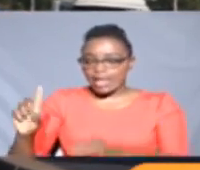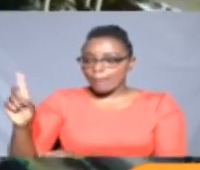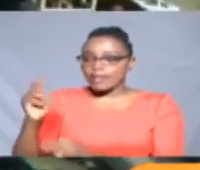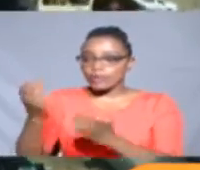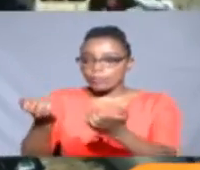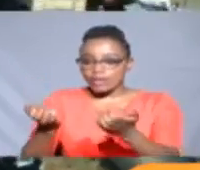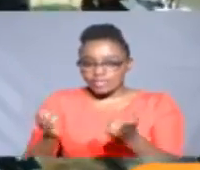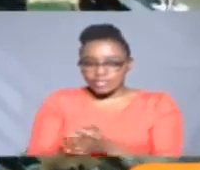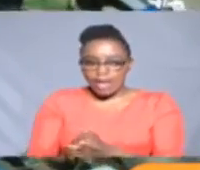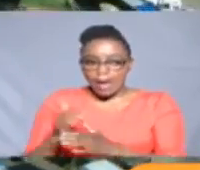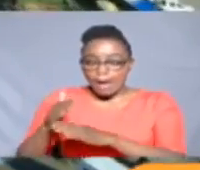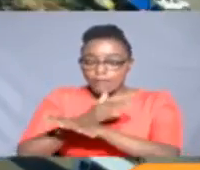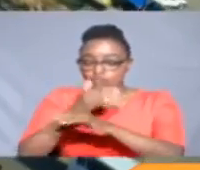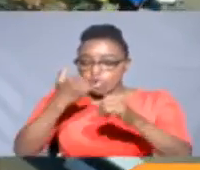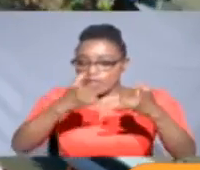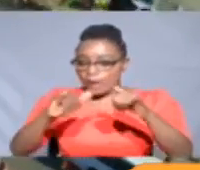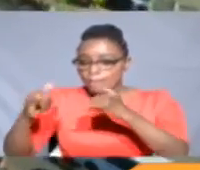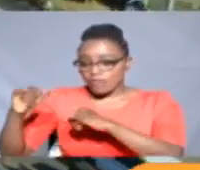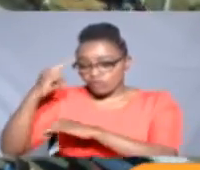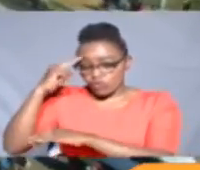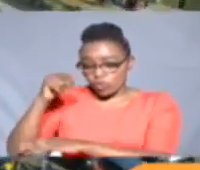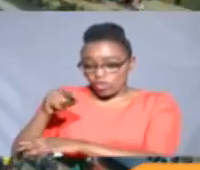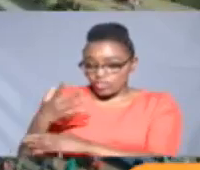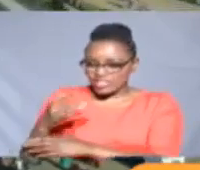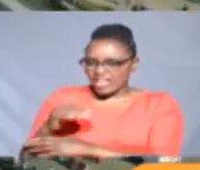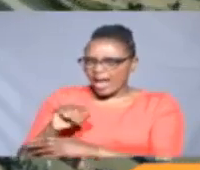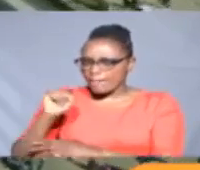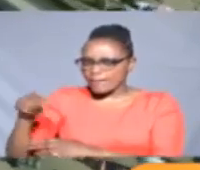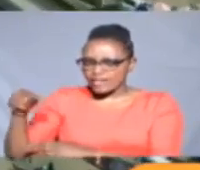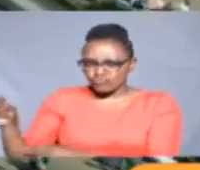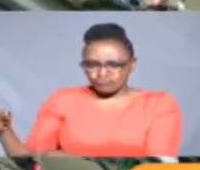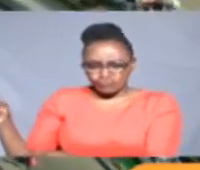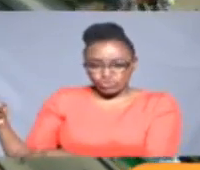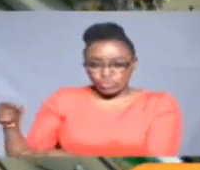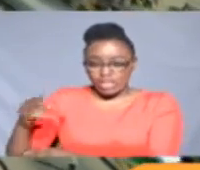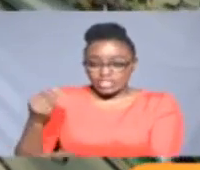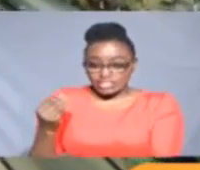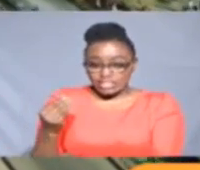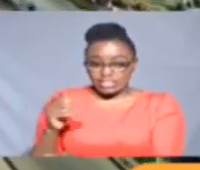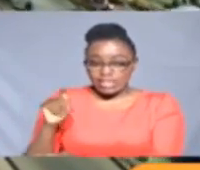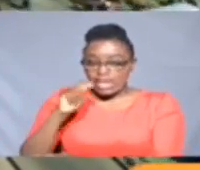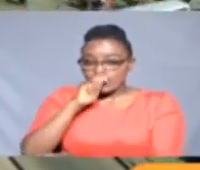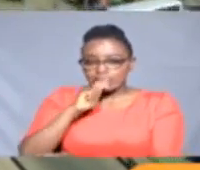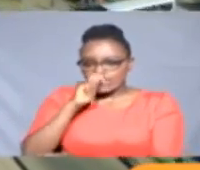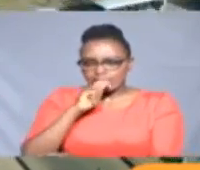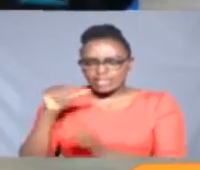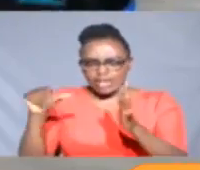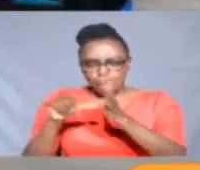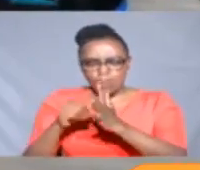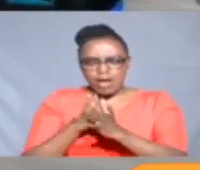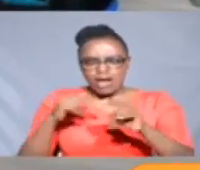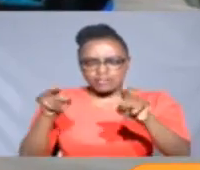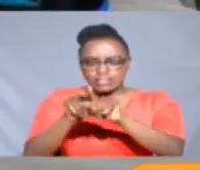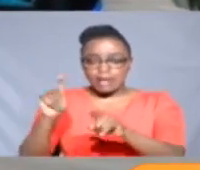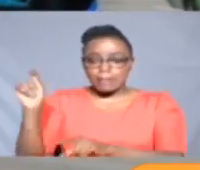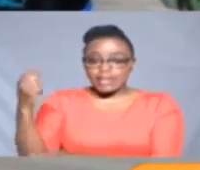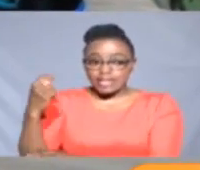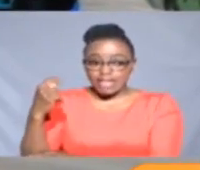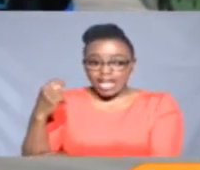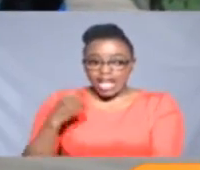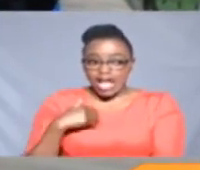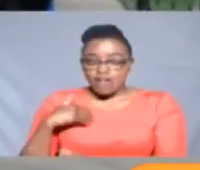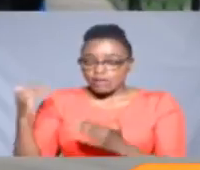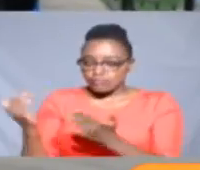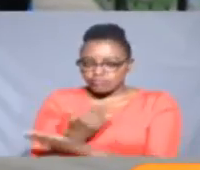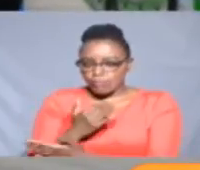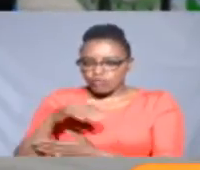Nairobi needs. Before the implementation of the multi-billion shillings project, Tanzania faced similar problems as Kenya. The